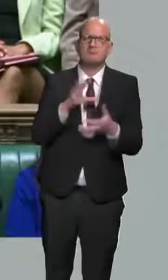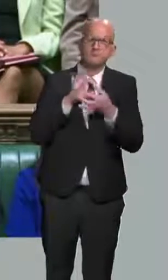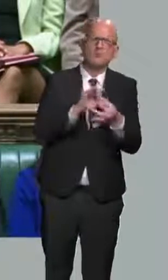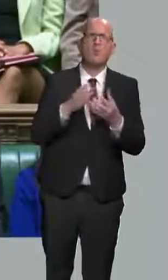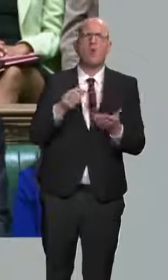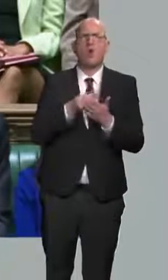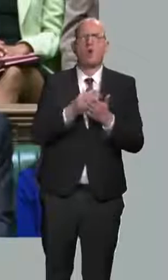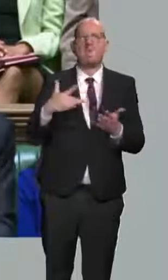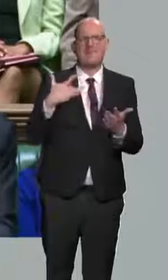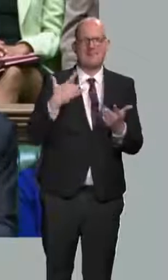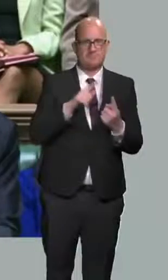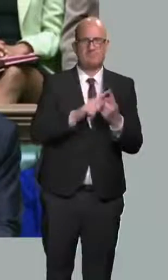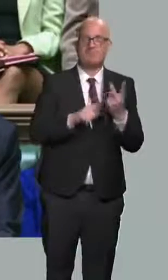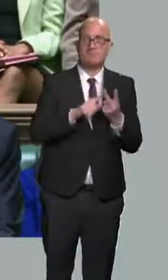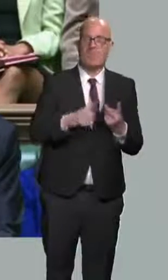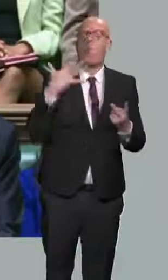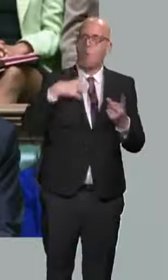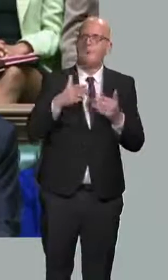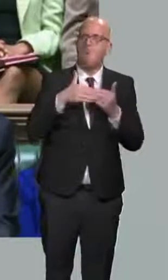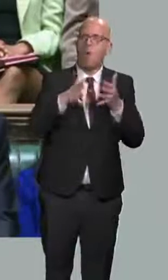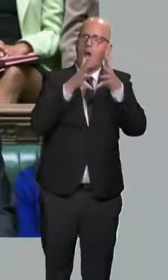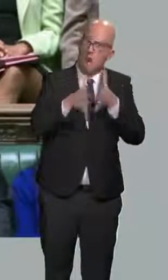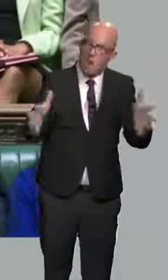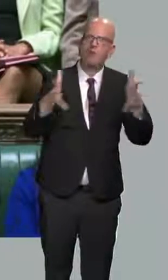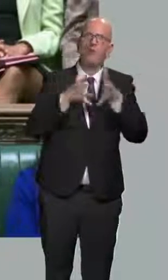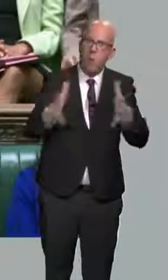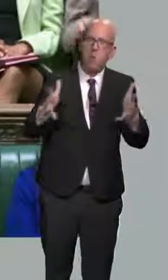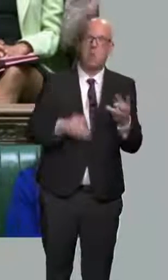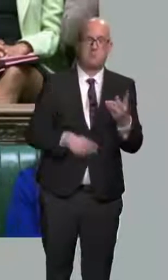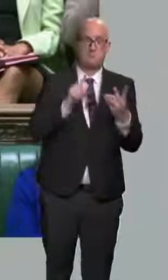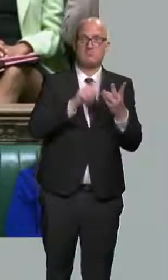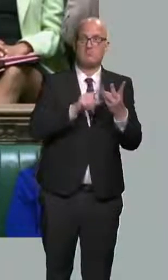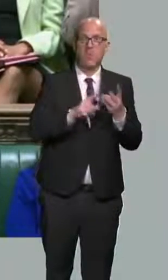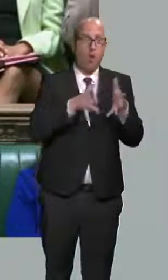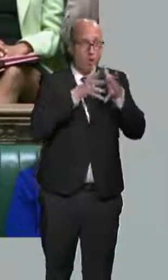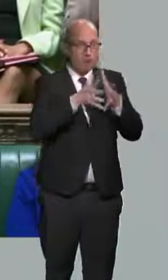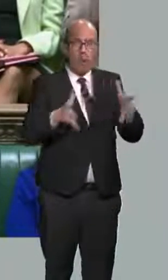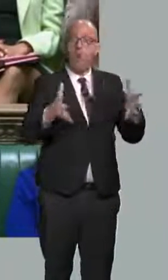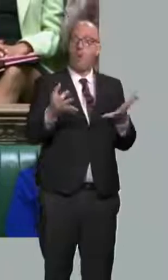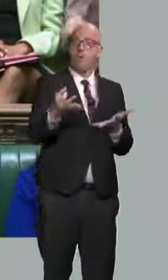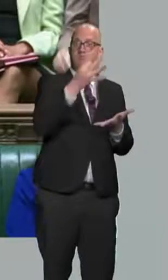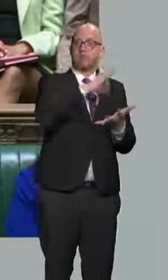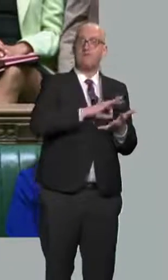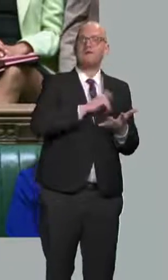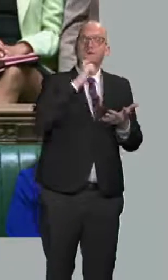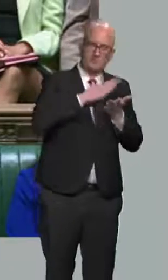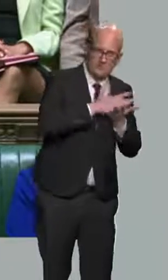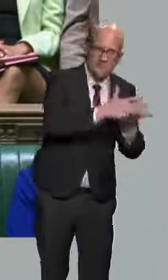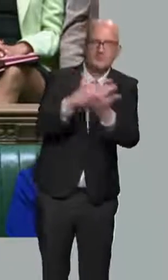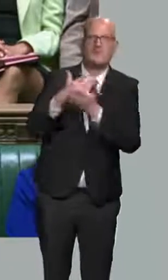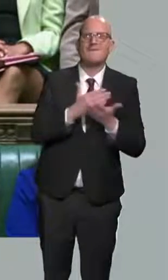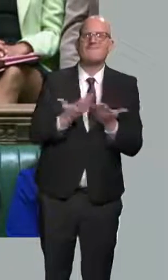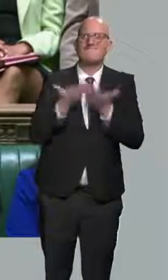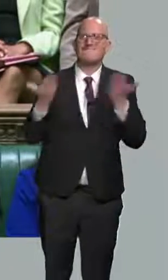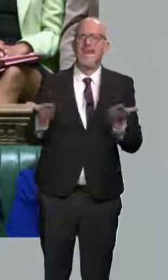conditions for higher growth. And third, we will share the proceeds of growth fairly, ensuring people are left with